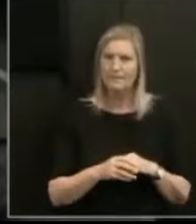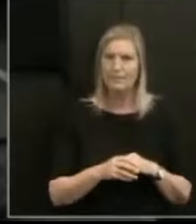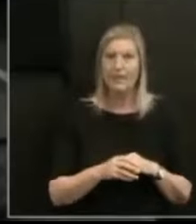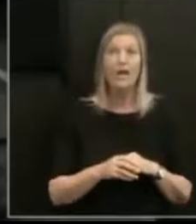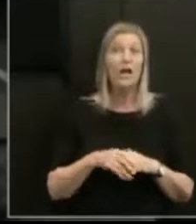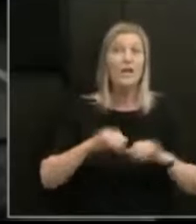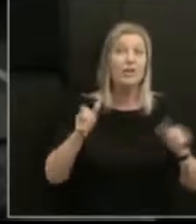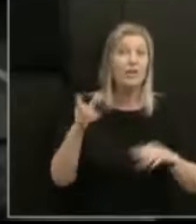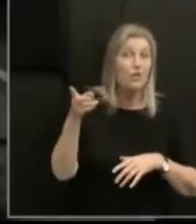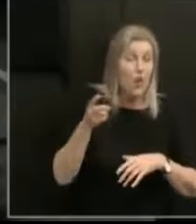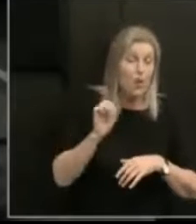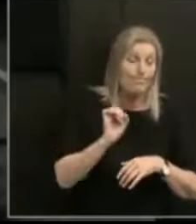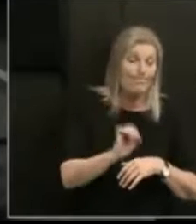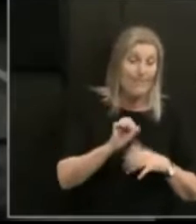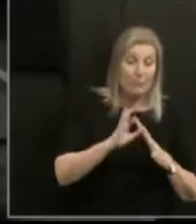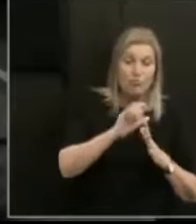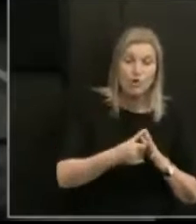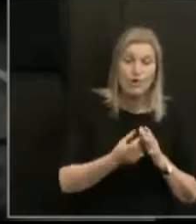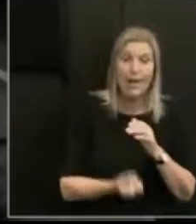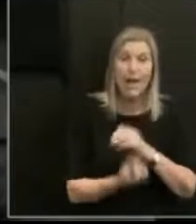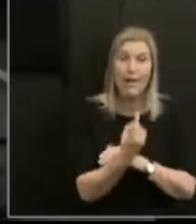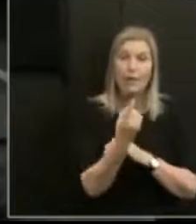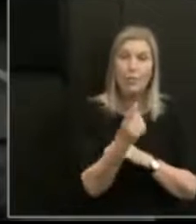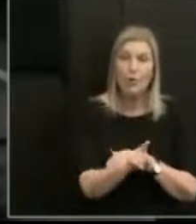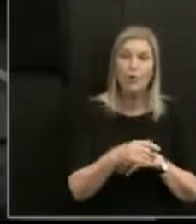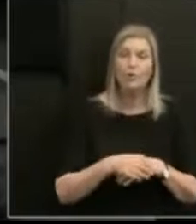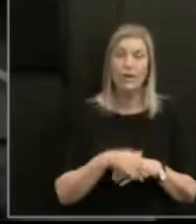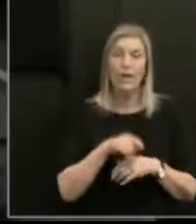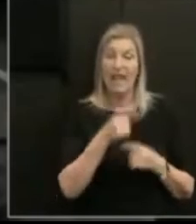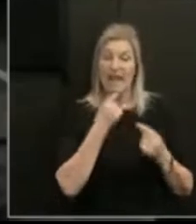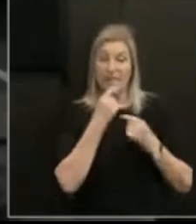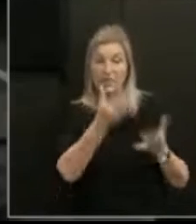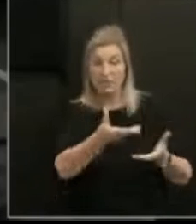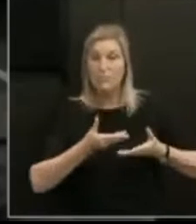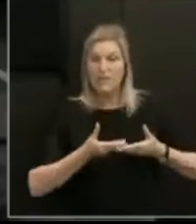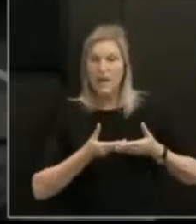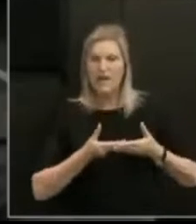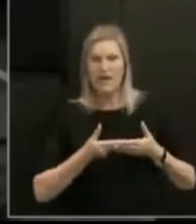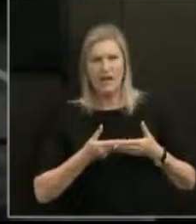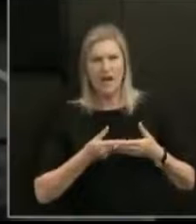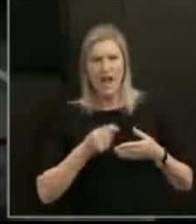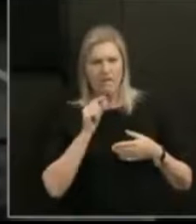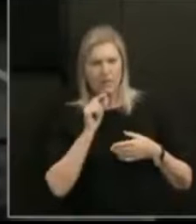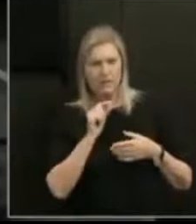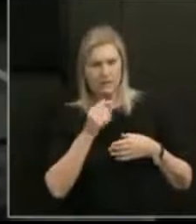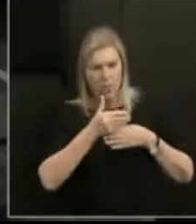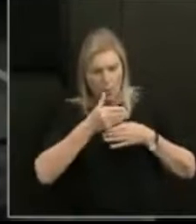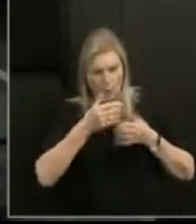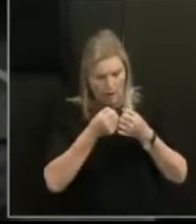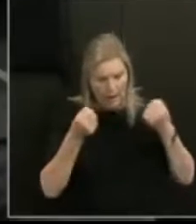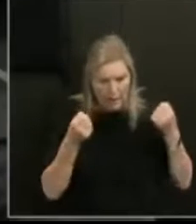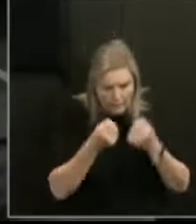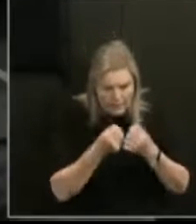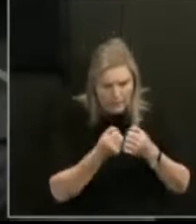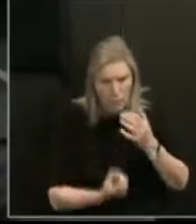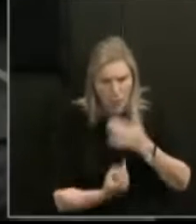outcome of that project. Her findings provided a small glimpse into the experiences of a group that have been